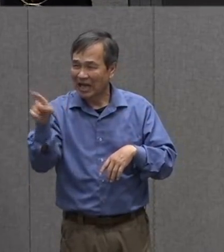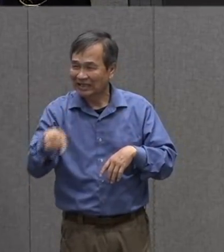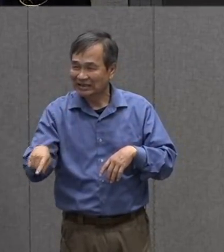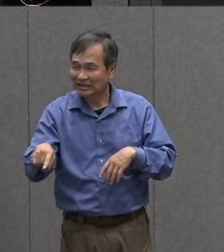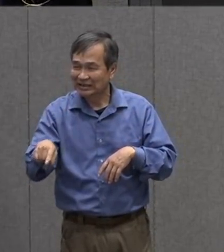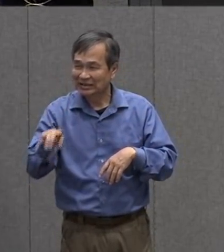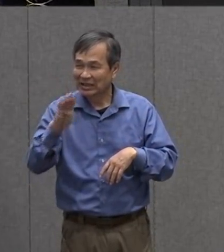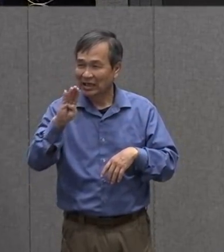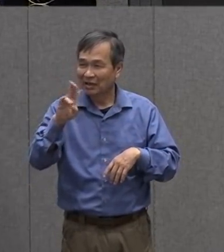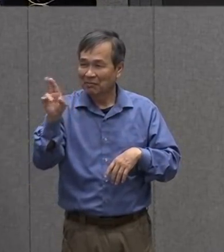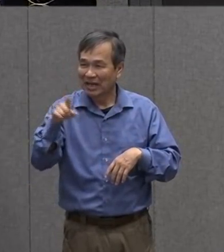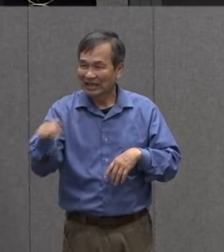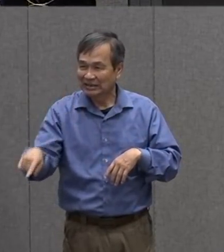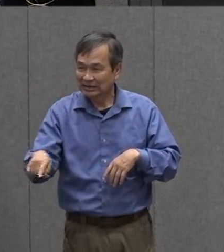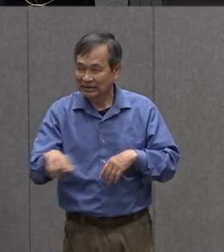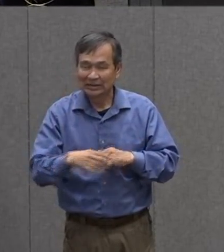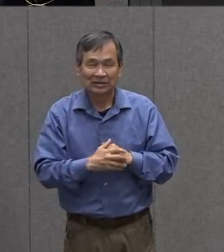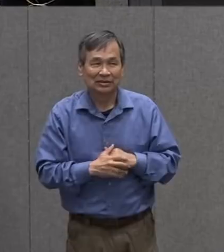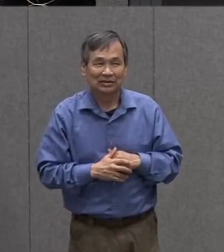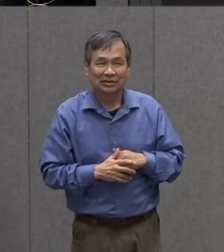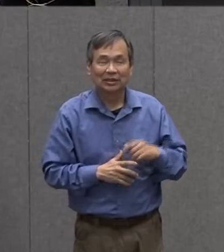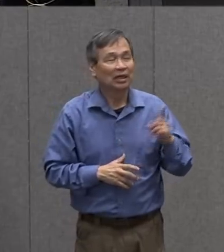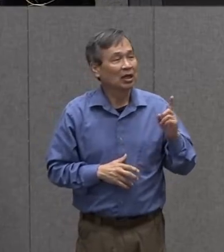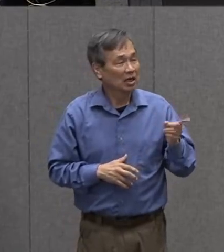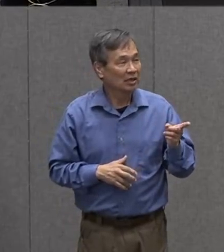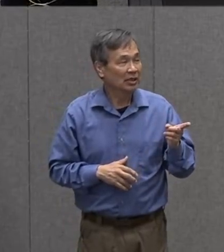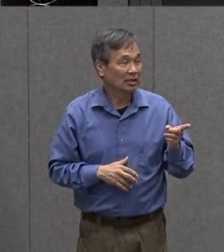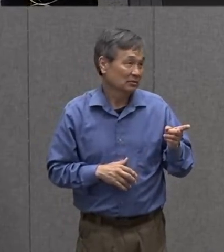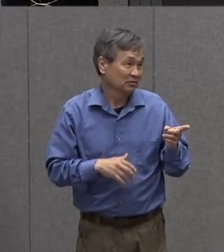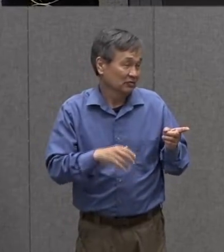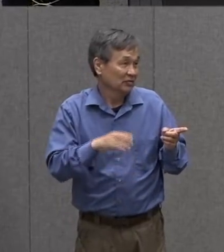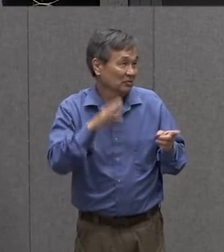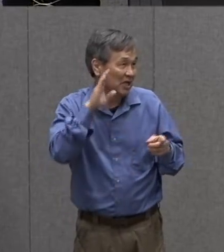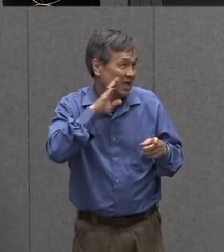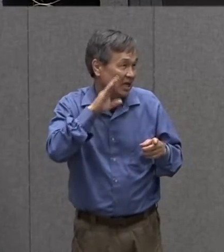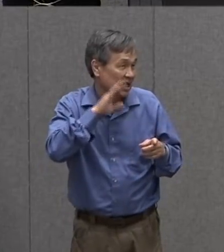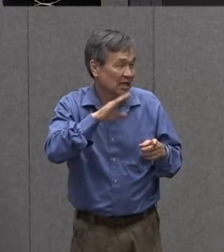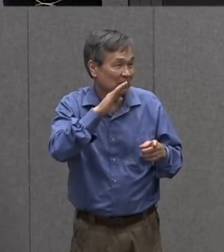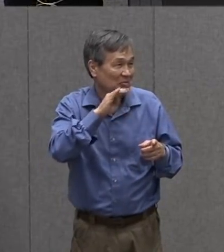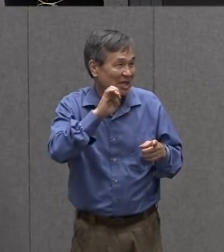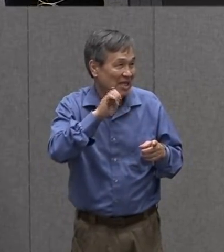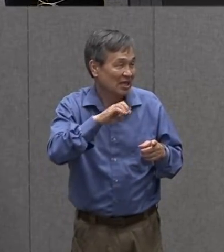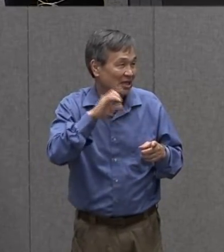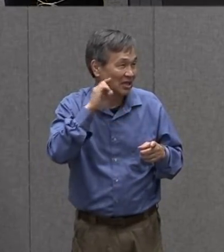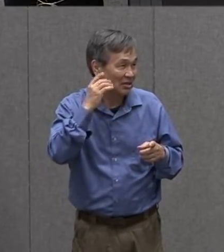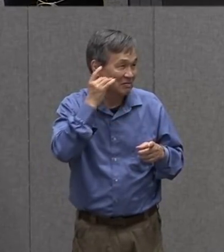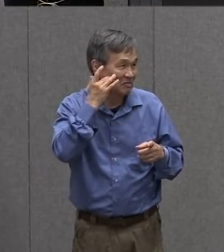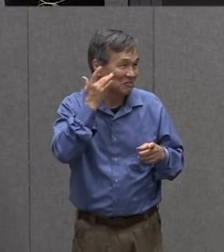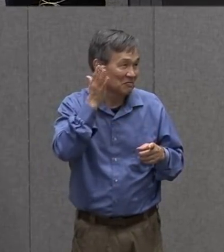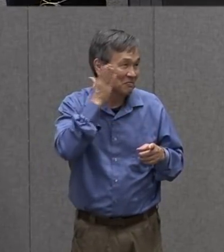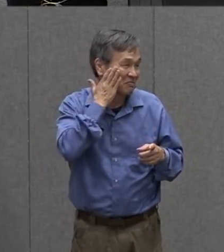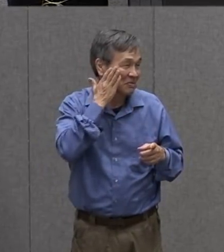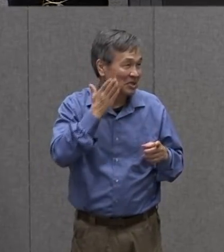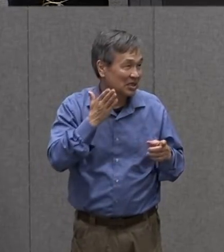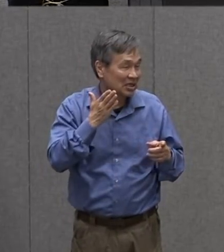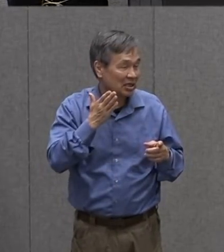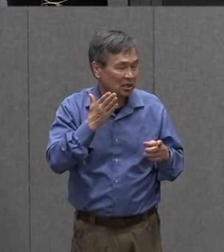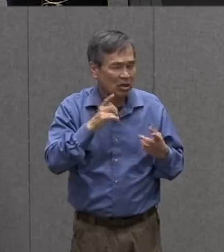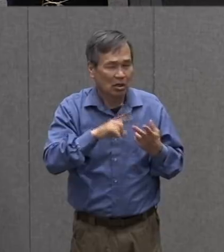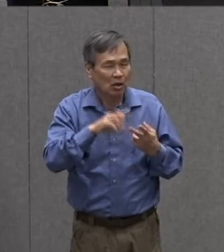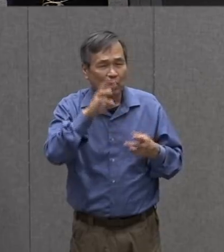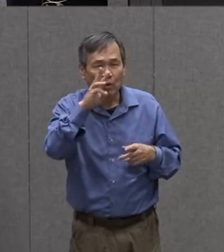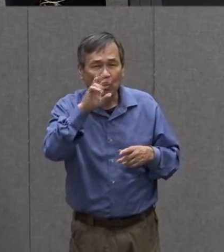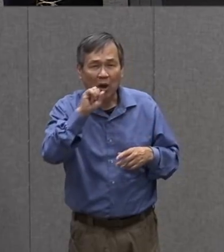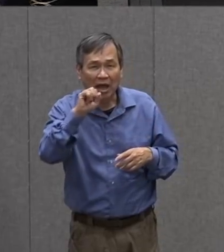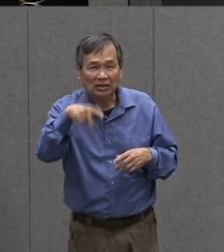buzz and to me a buzz is a bee but to other people it might be a wasp what's a buzz